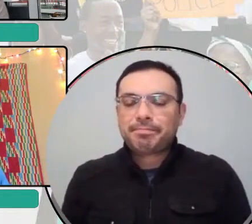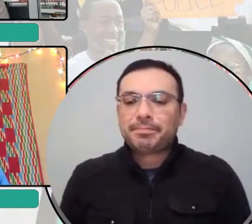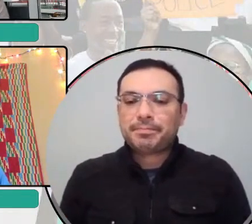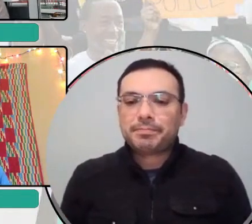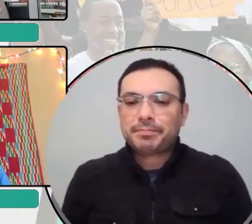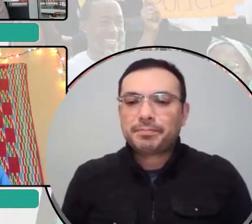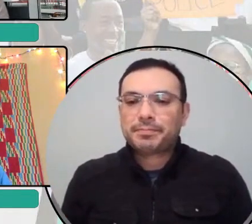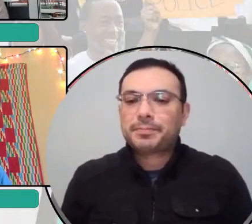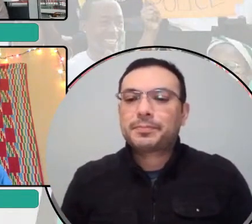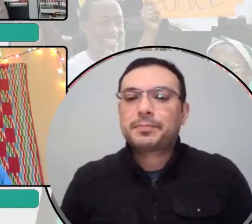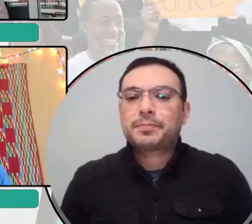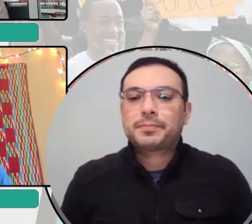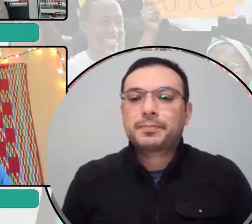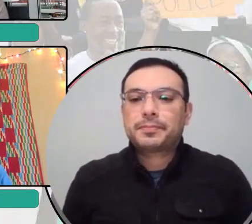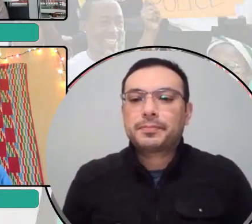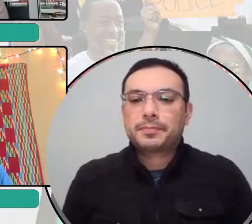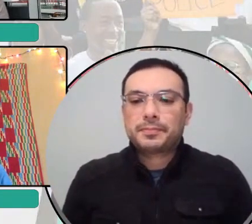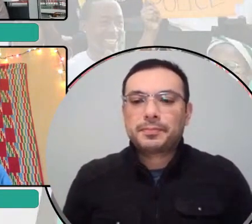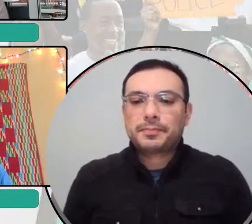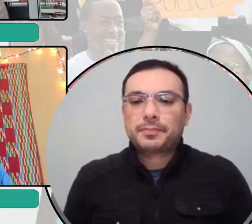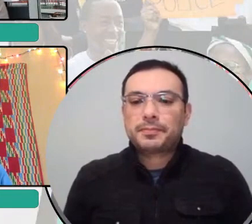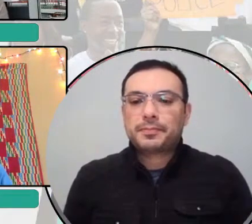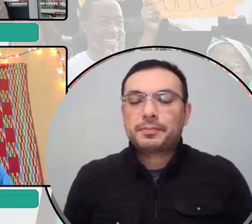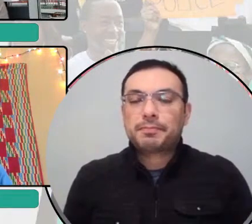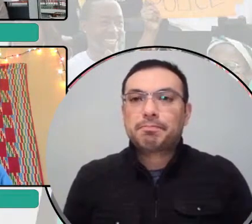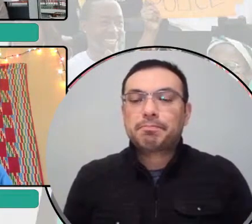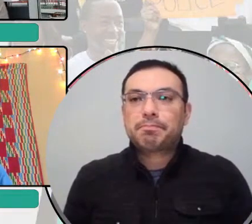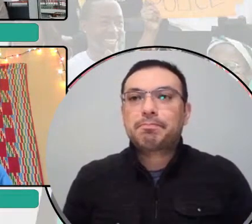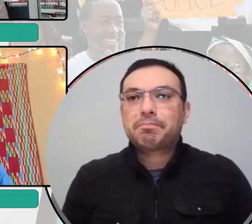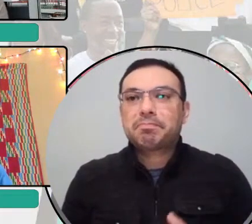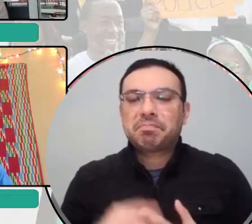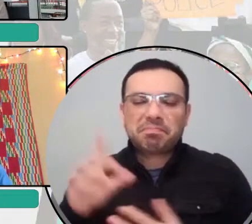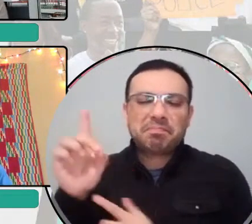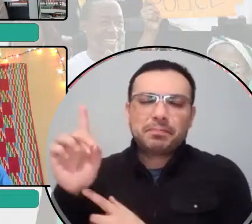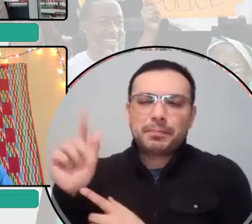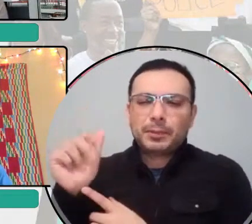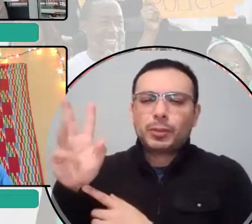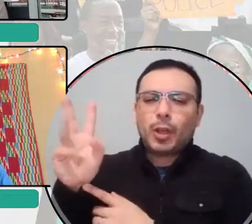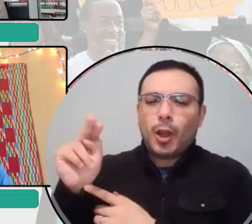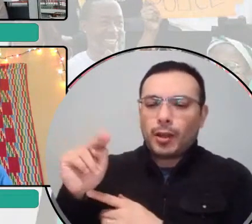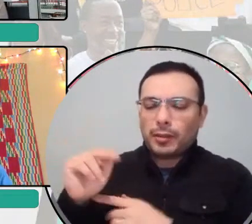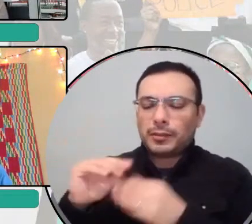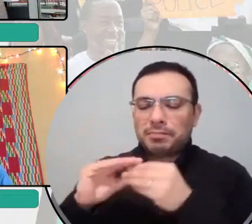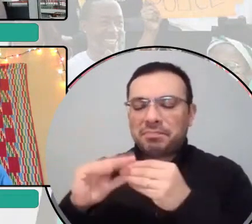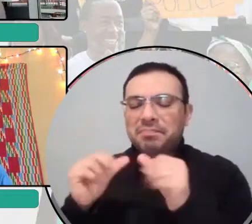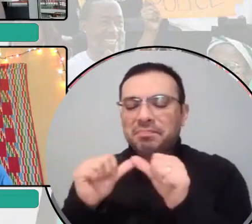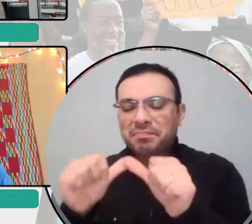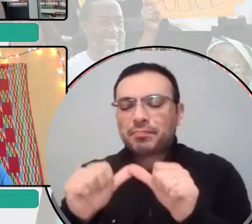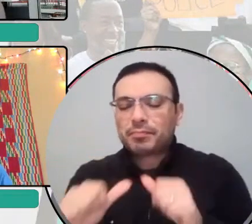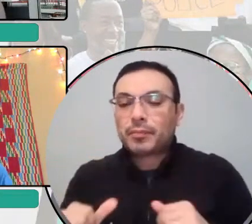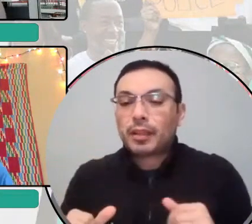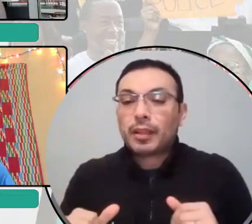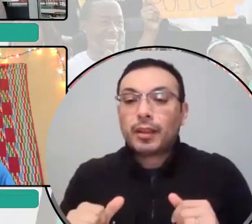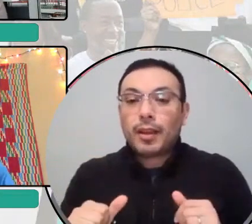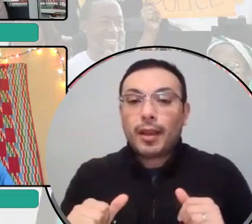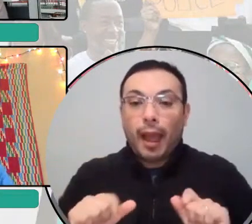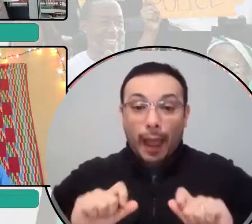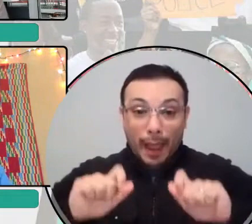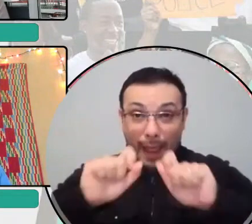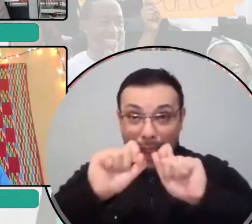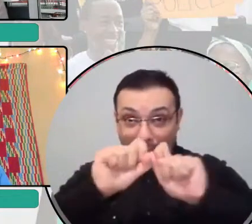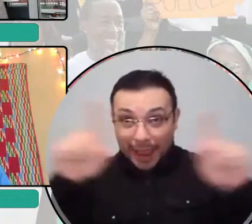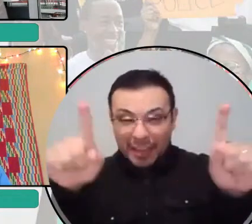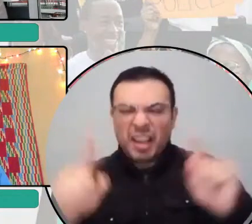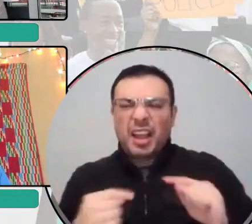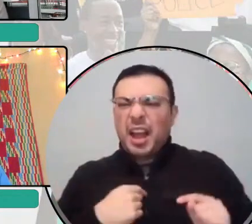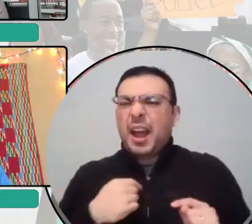I will just, um, give one quick comment before I see, um, who, whoever wants